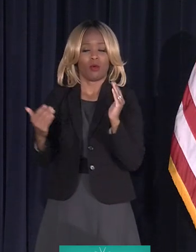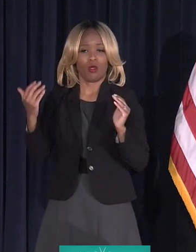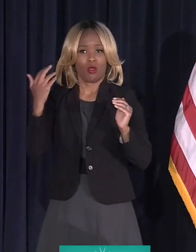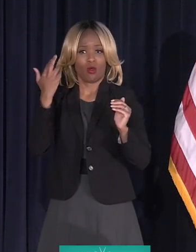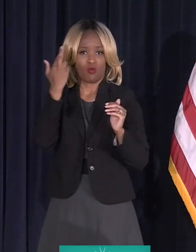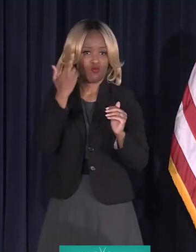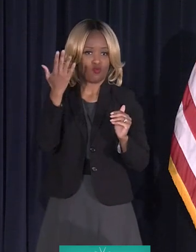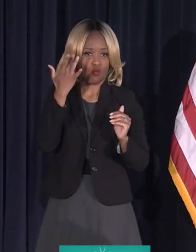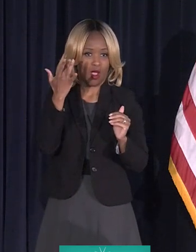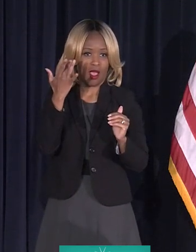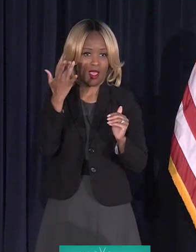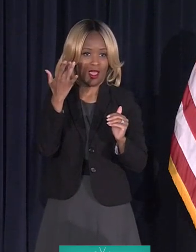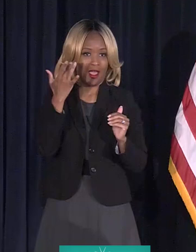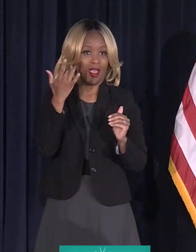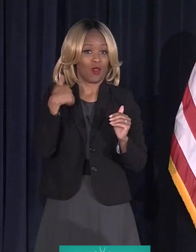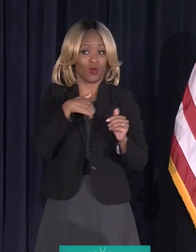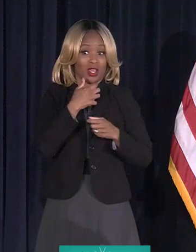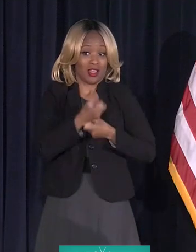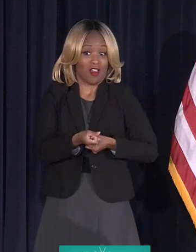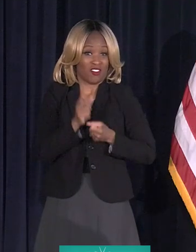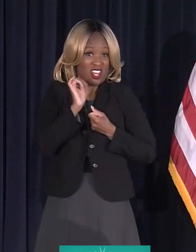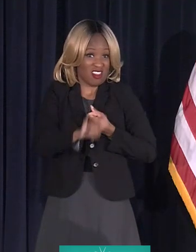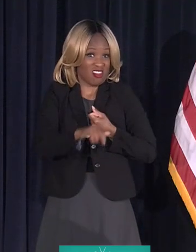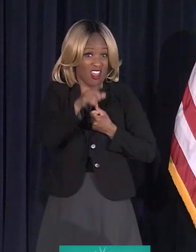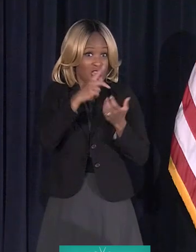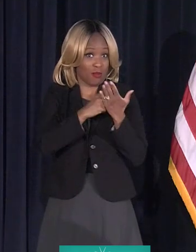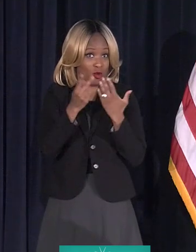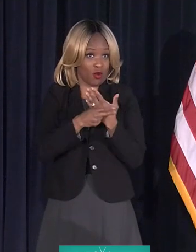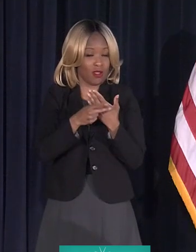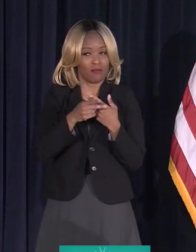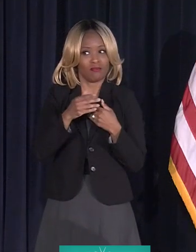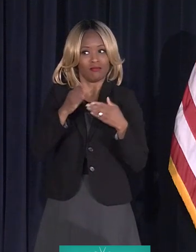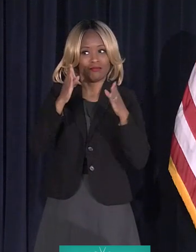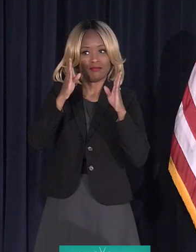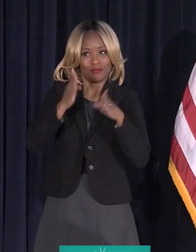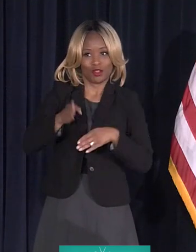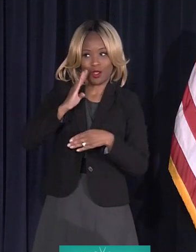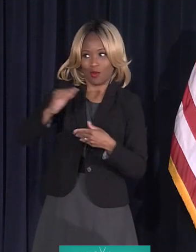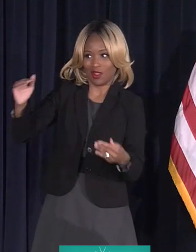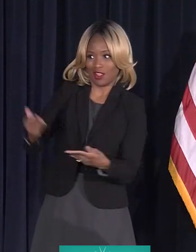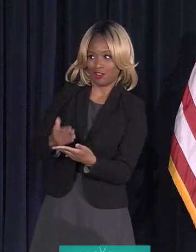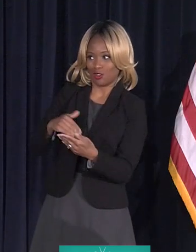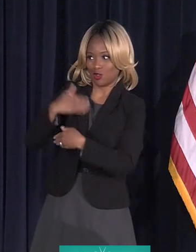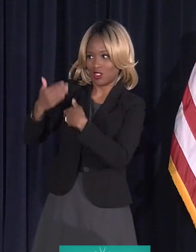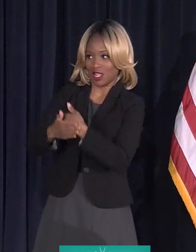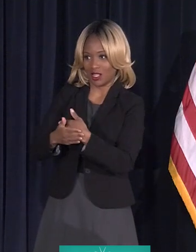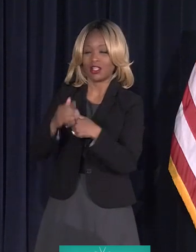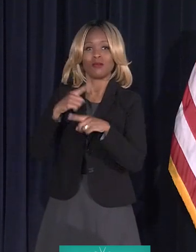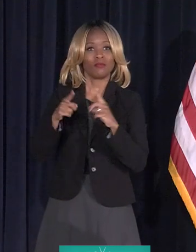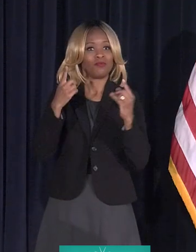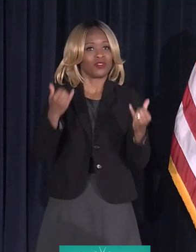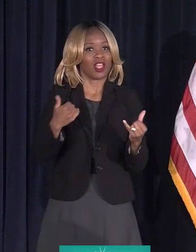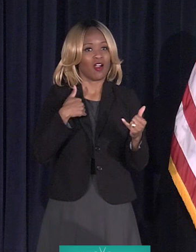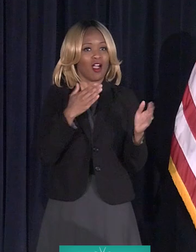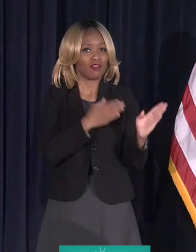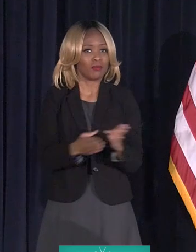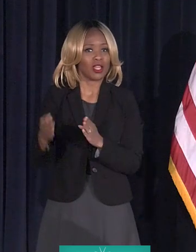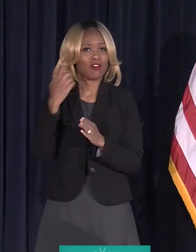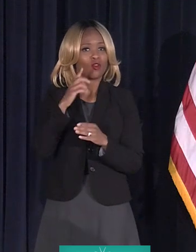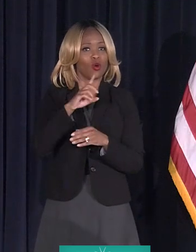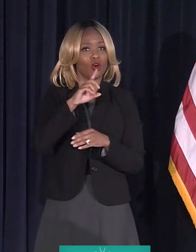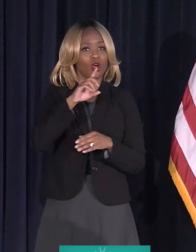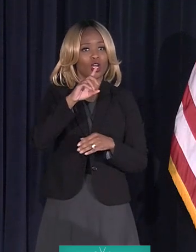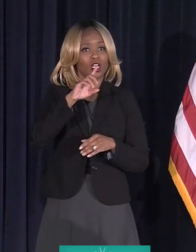because of the person I'm going to bring up next. But what we have now is a plan for Detroit at work